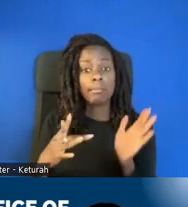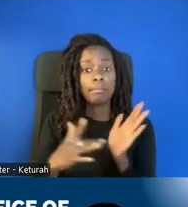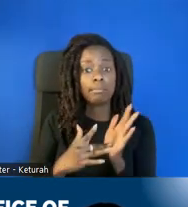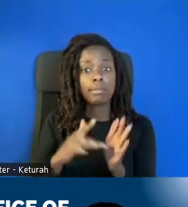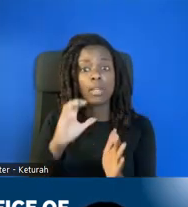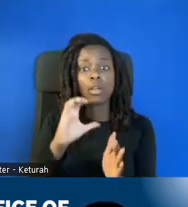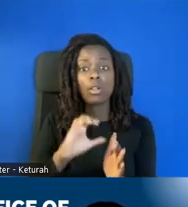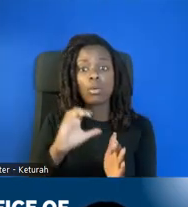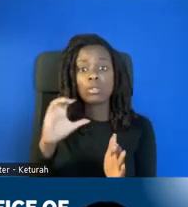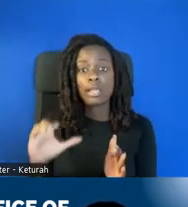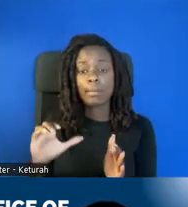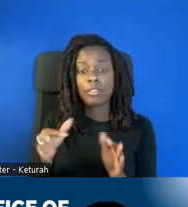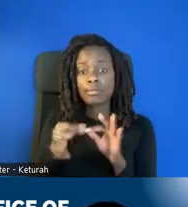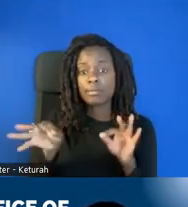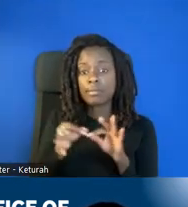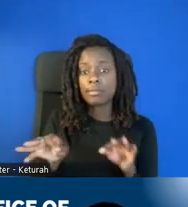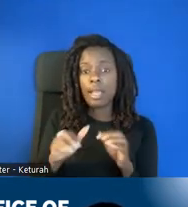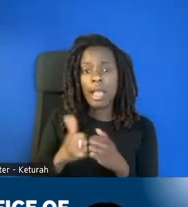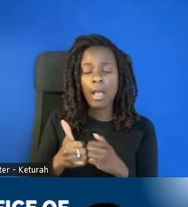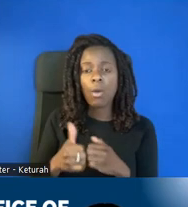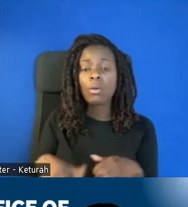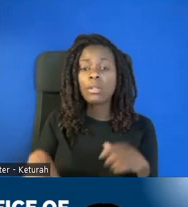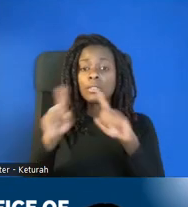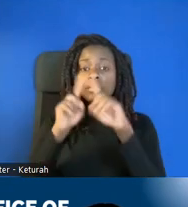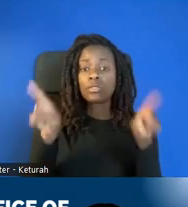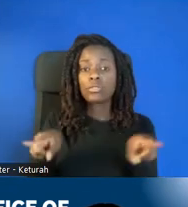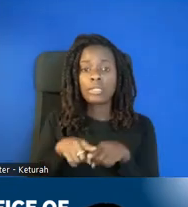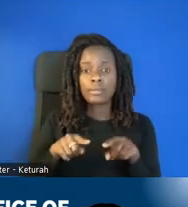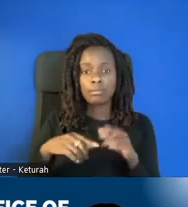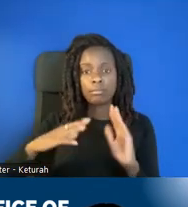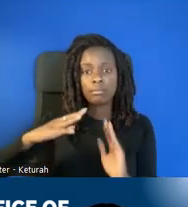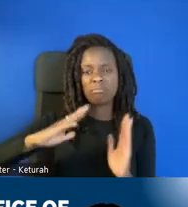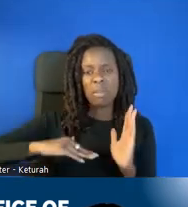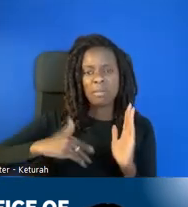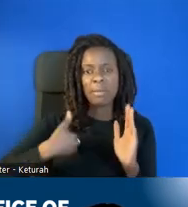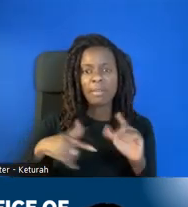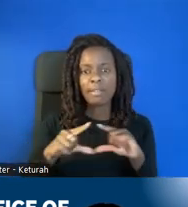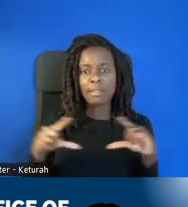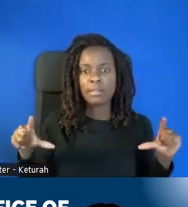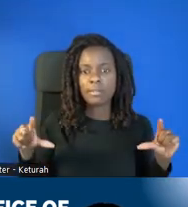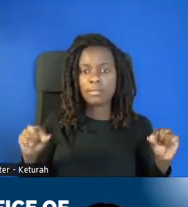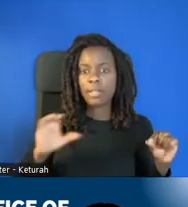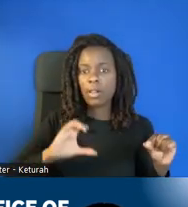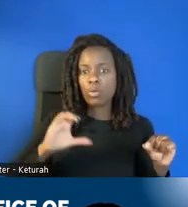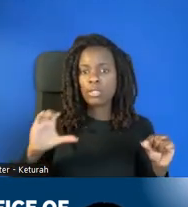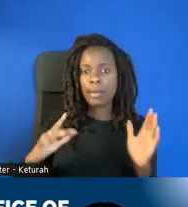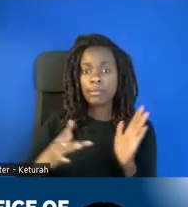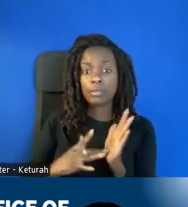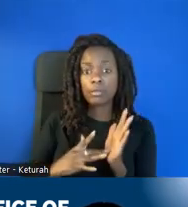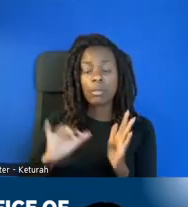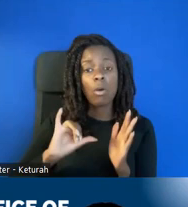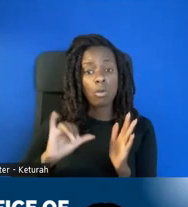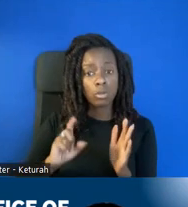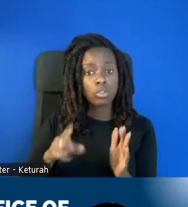finding the CC button on your screen. You should also be able to see an American Sign Language interpreter on your